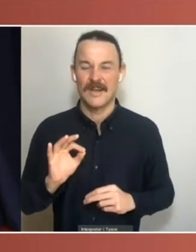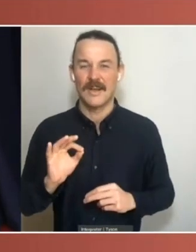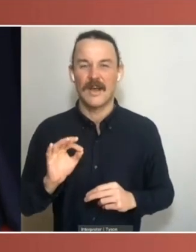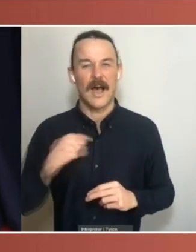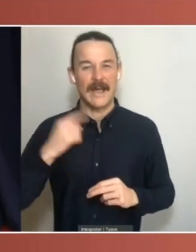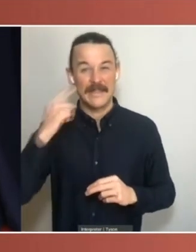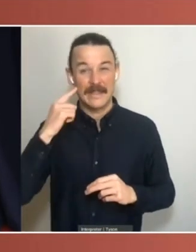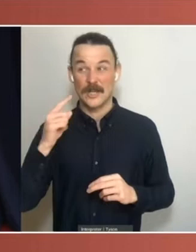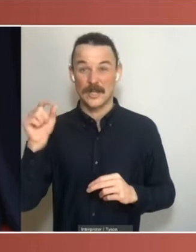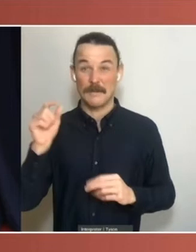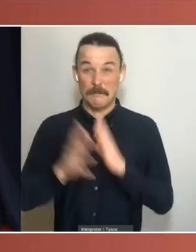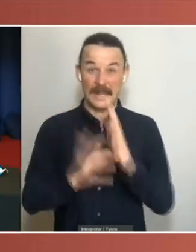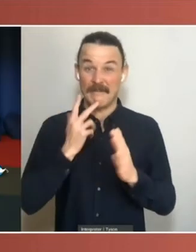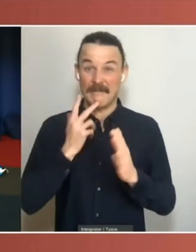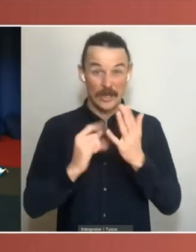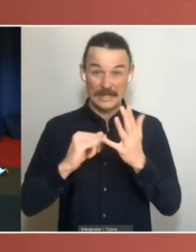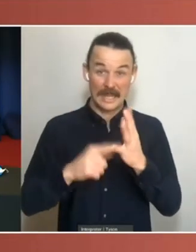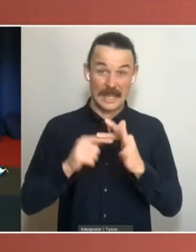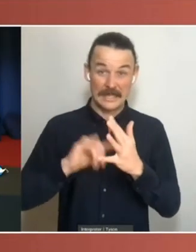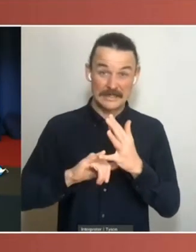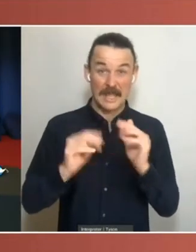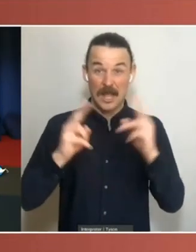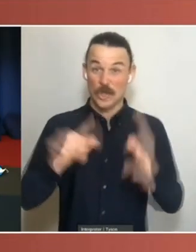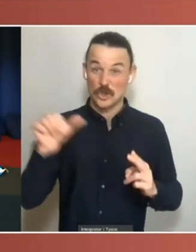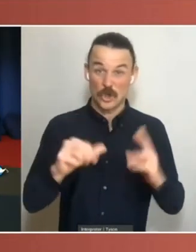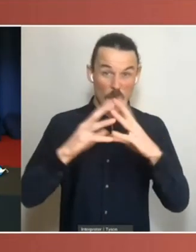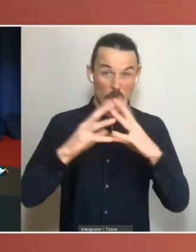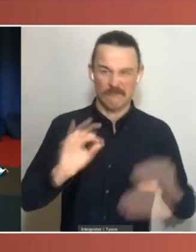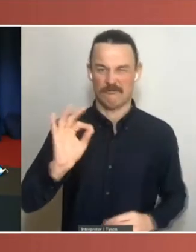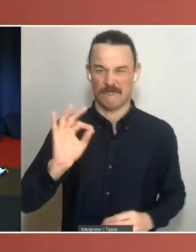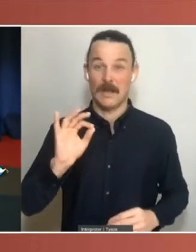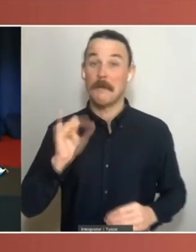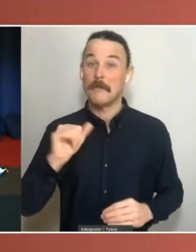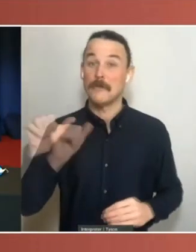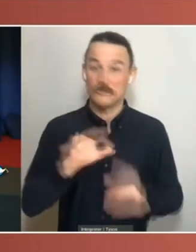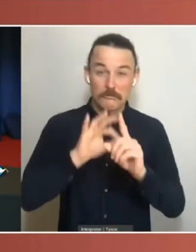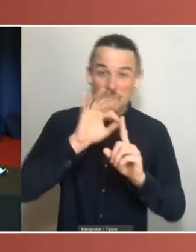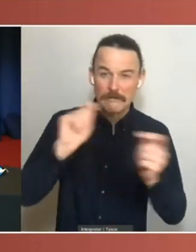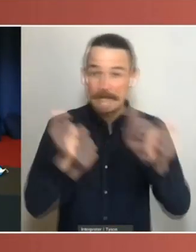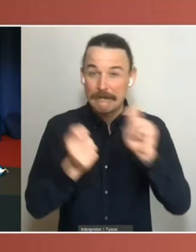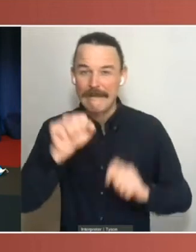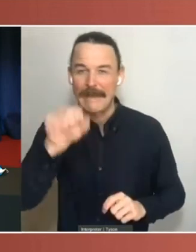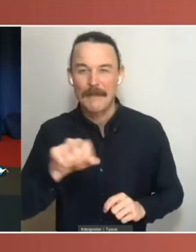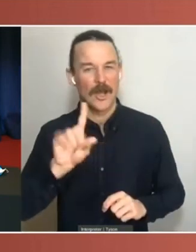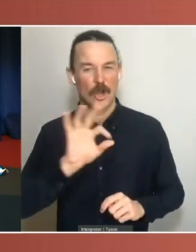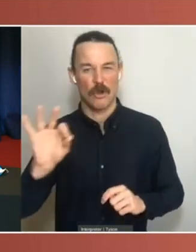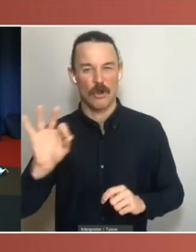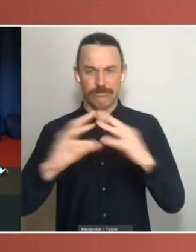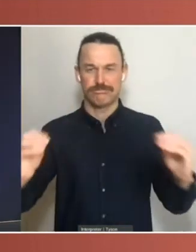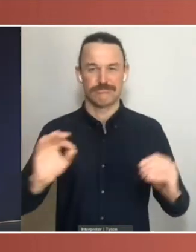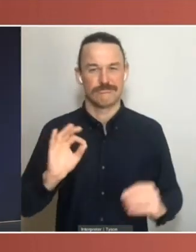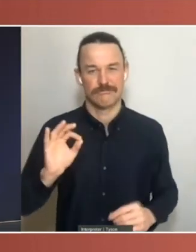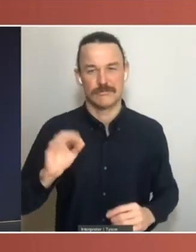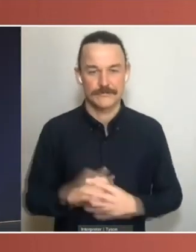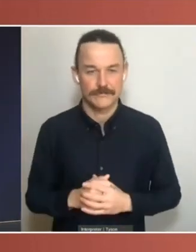for reform. Thank you. Our next question is an interesting one in terms of your research.